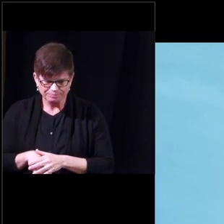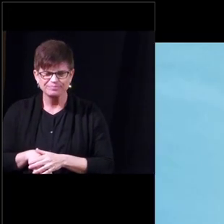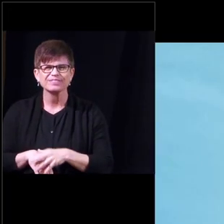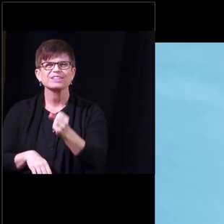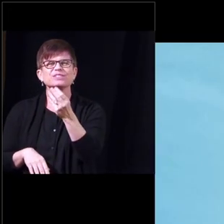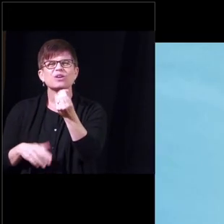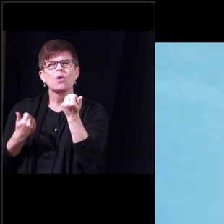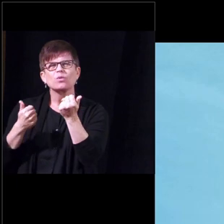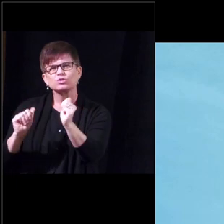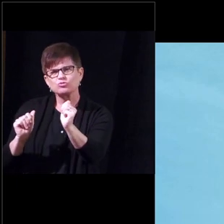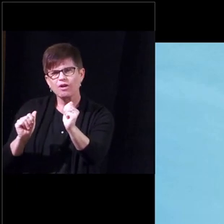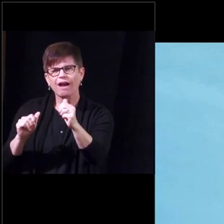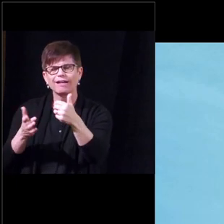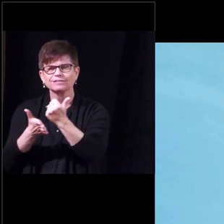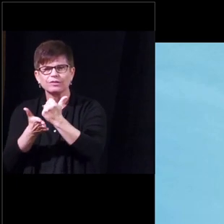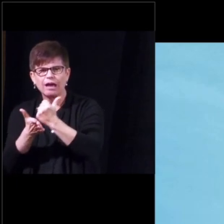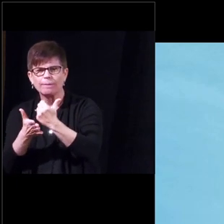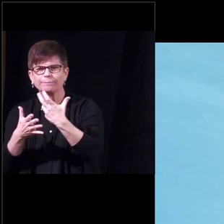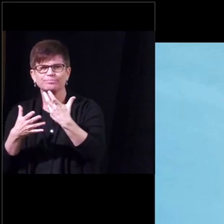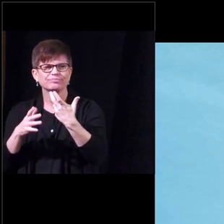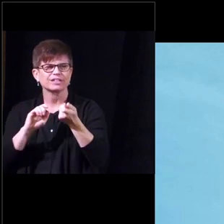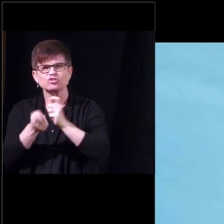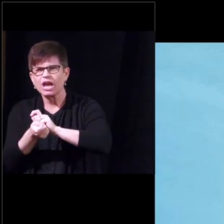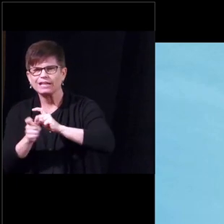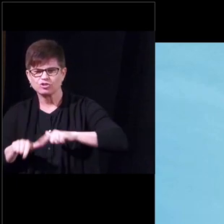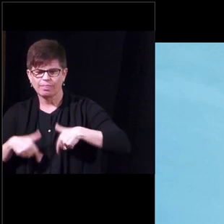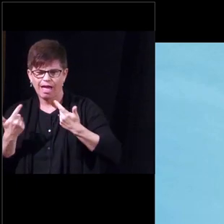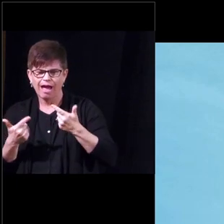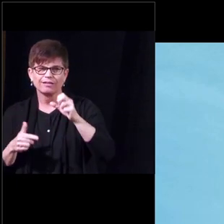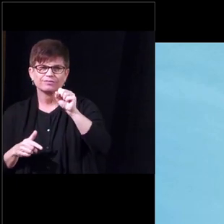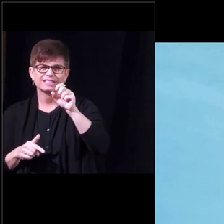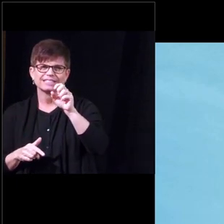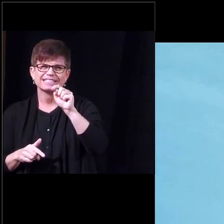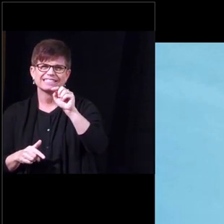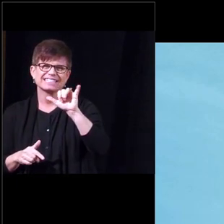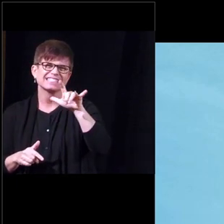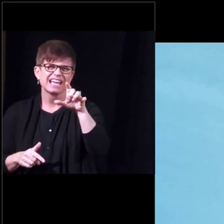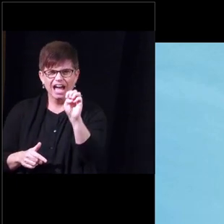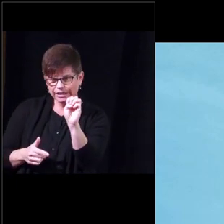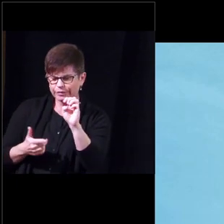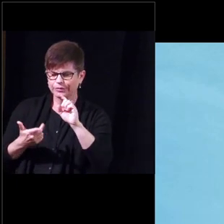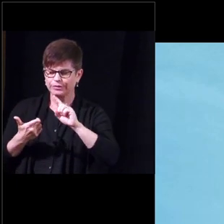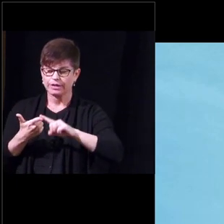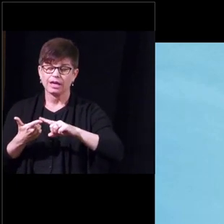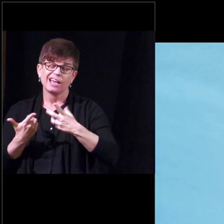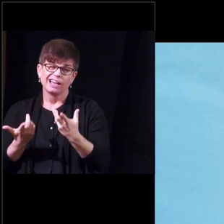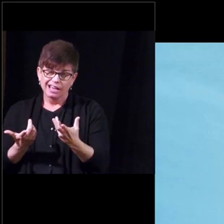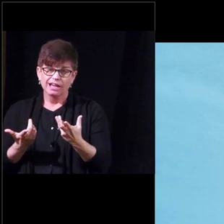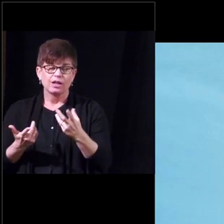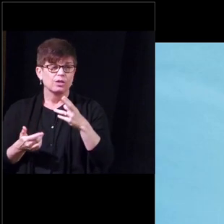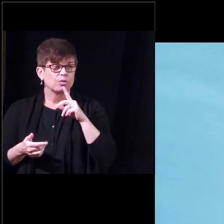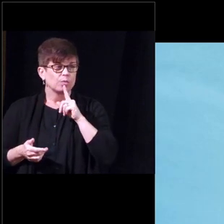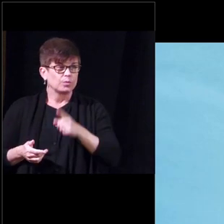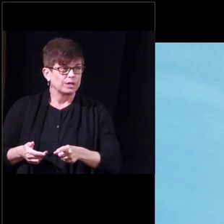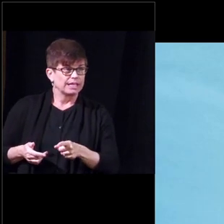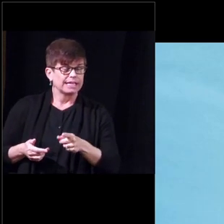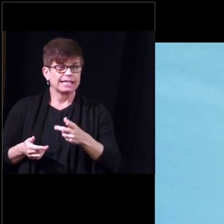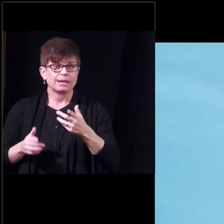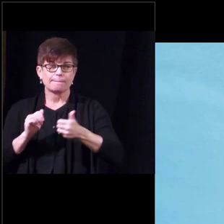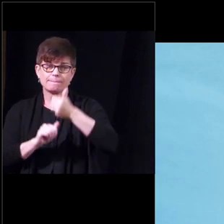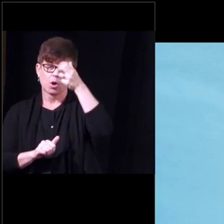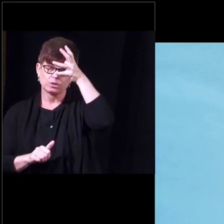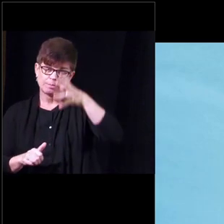and there is algorithms but the reality is when it comes down to most men who are having erectile dysfunction